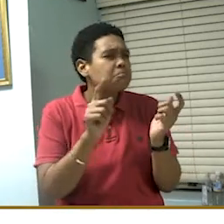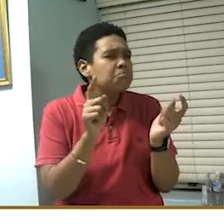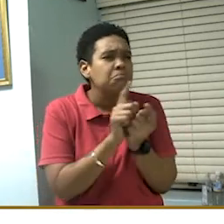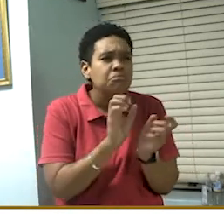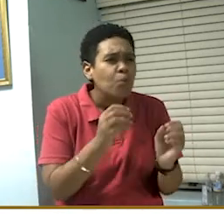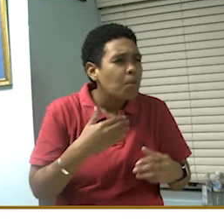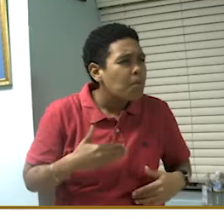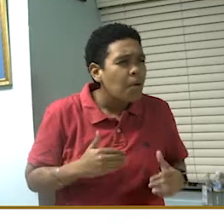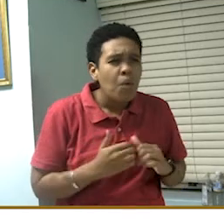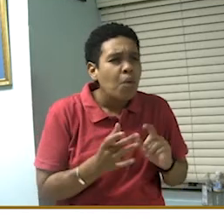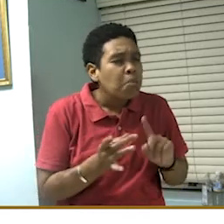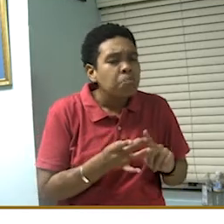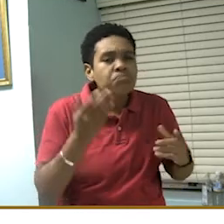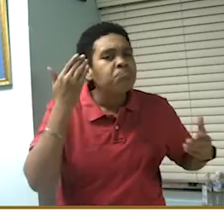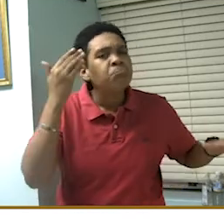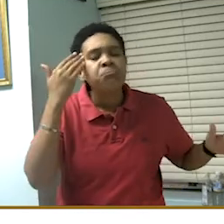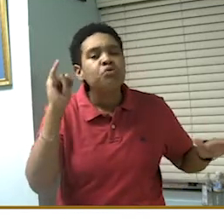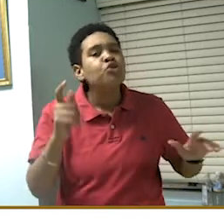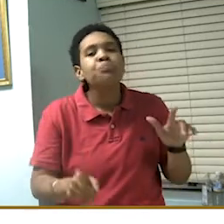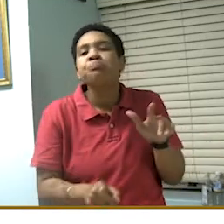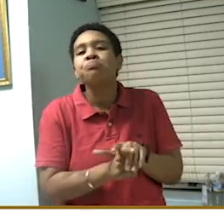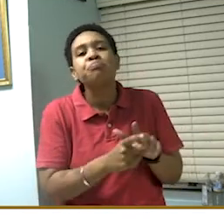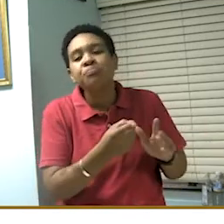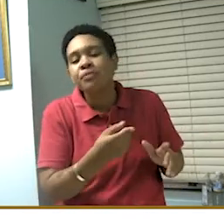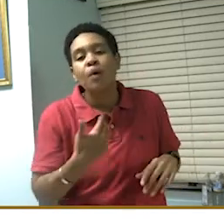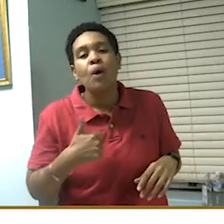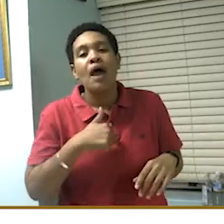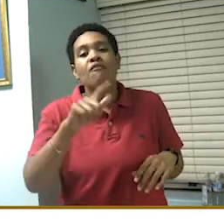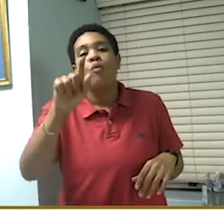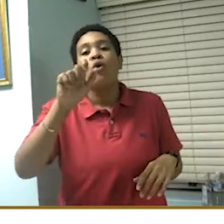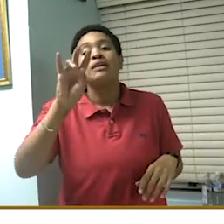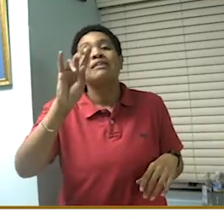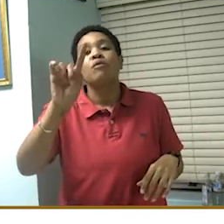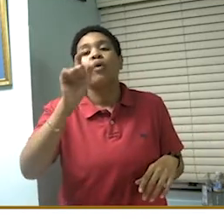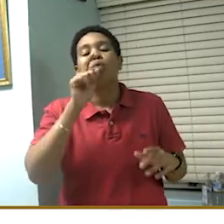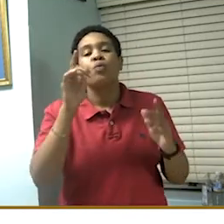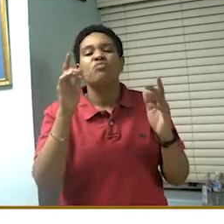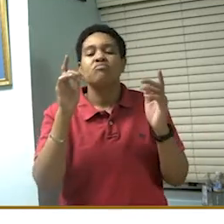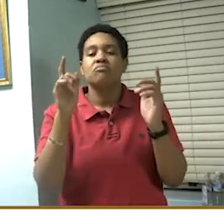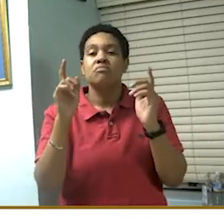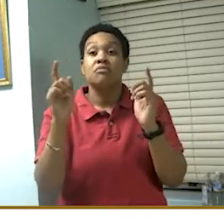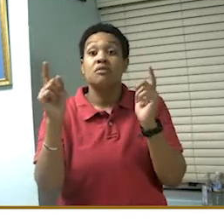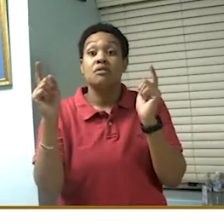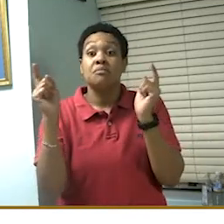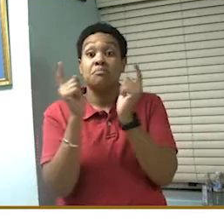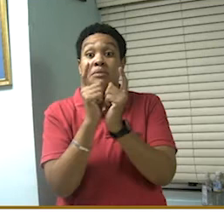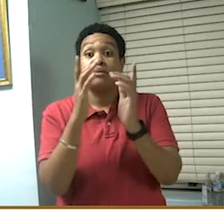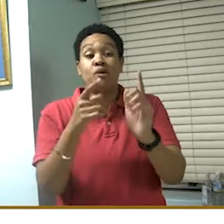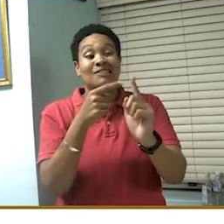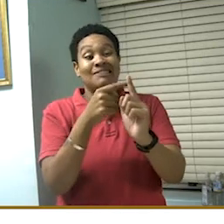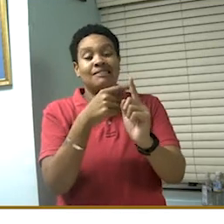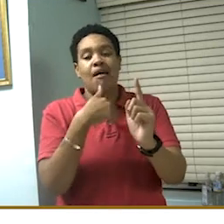we have 171, which are contacts to confirm cases.